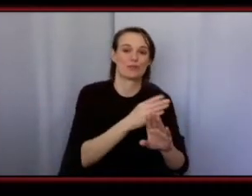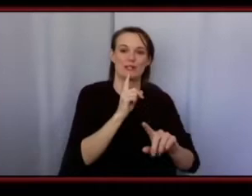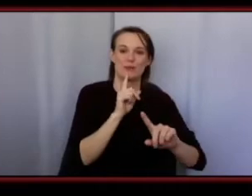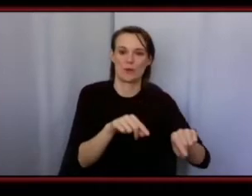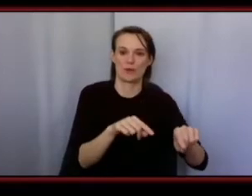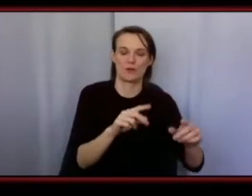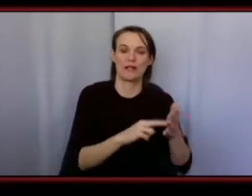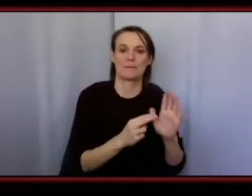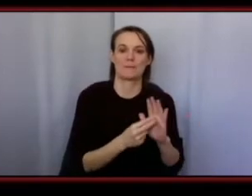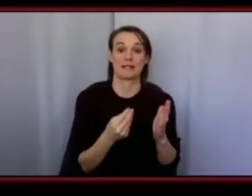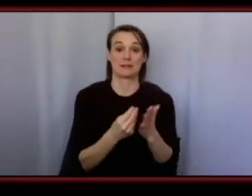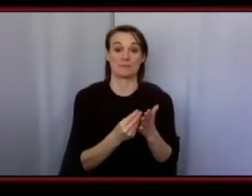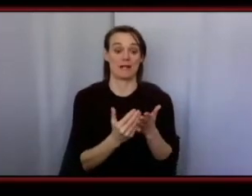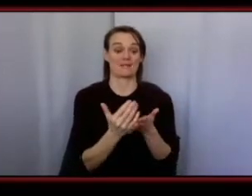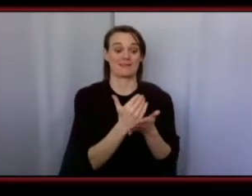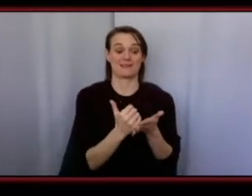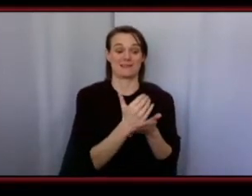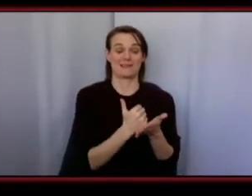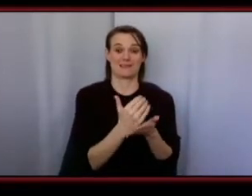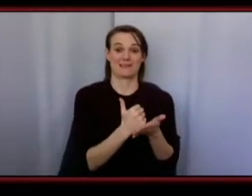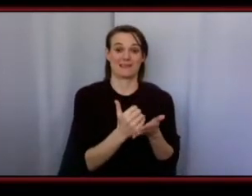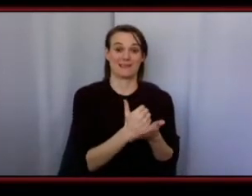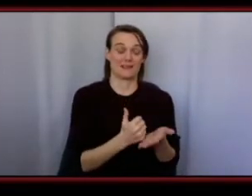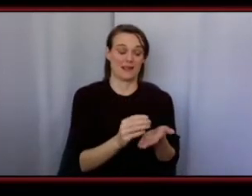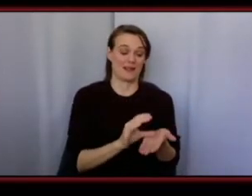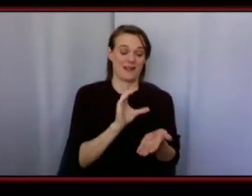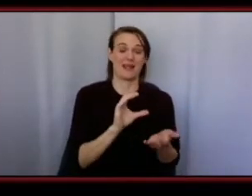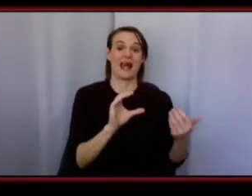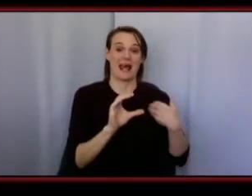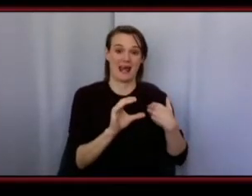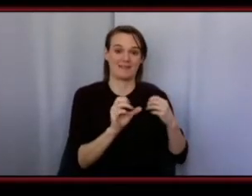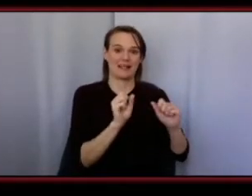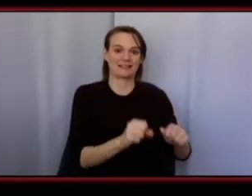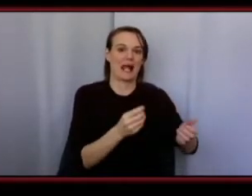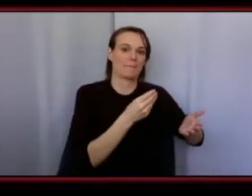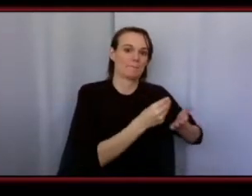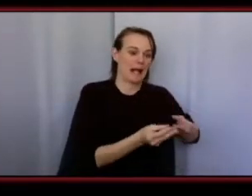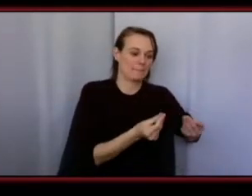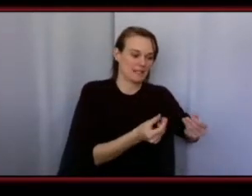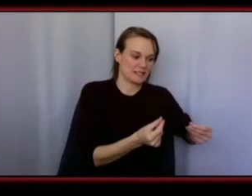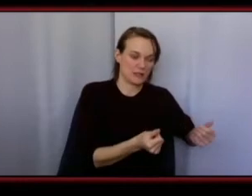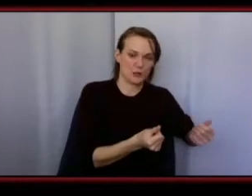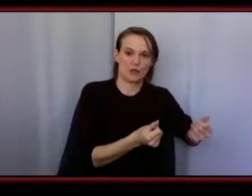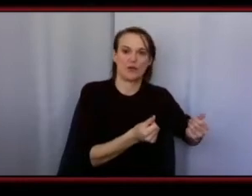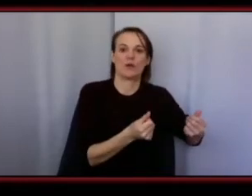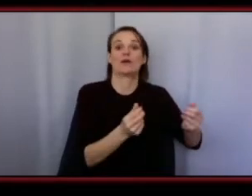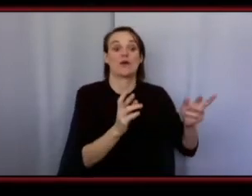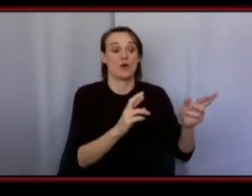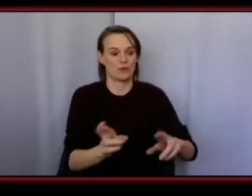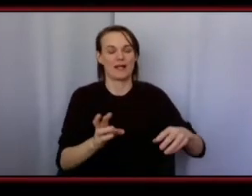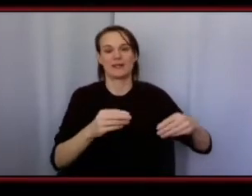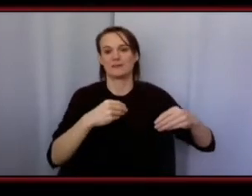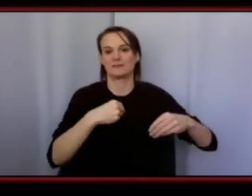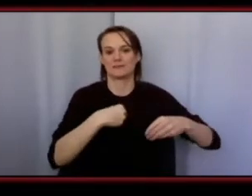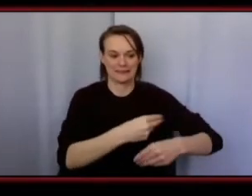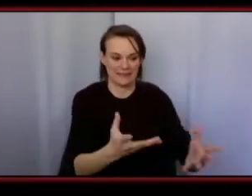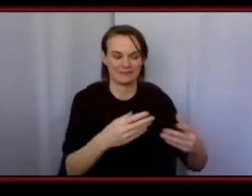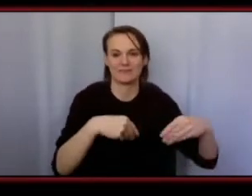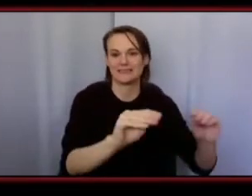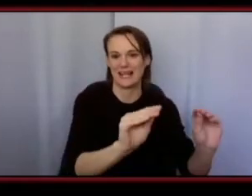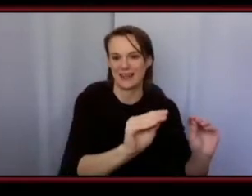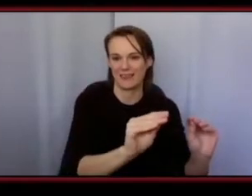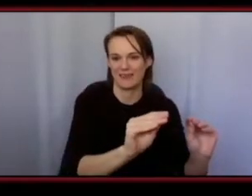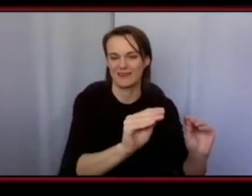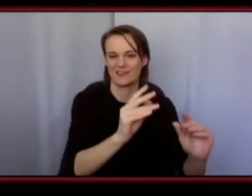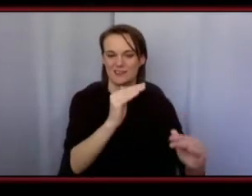is paying for the inventory right away so you're not stacking up um payables to other people and you're